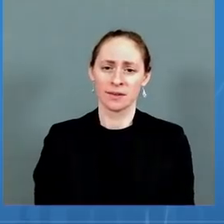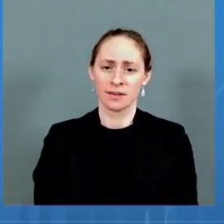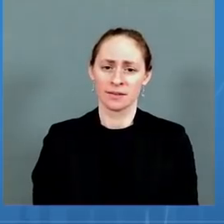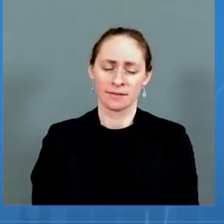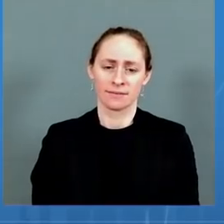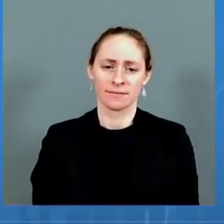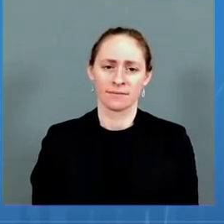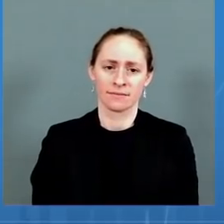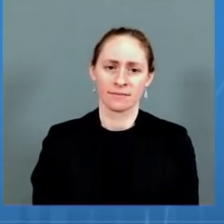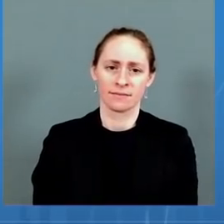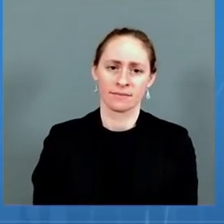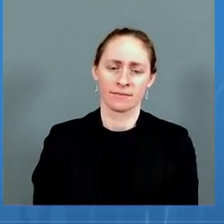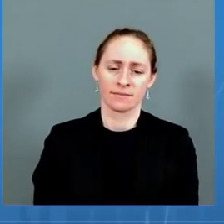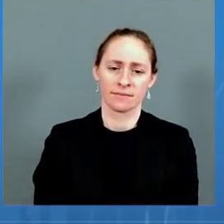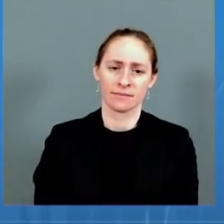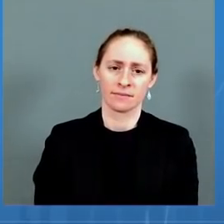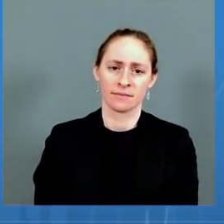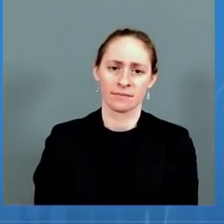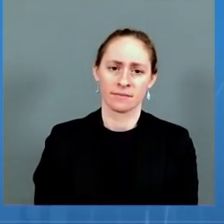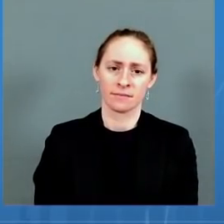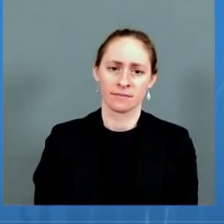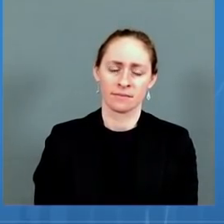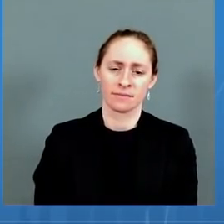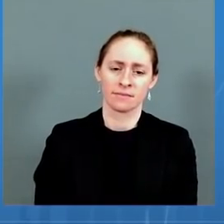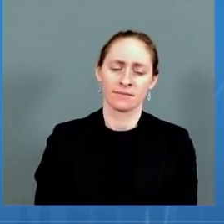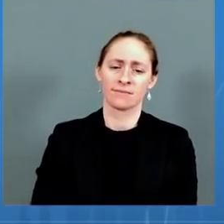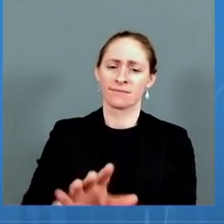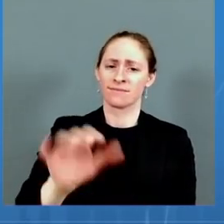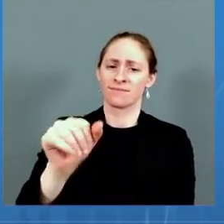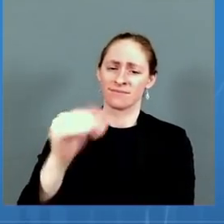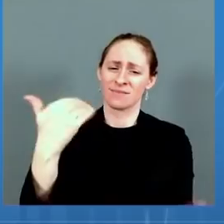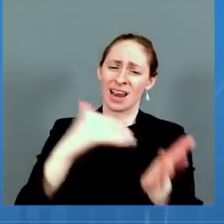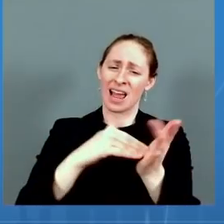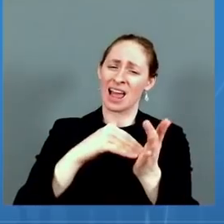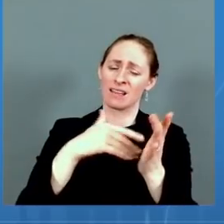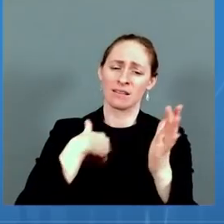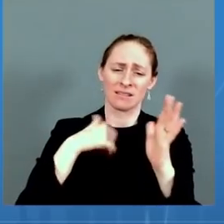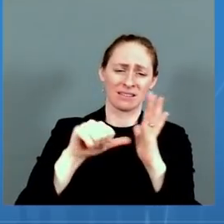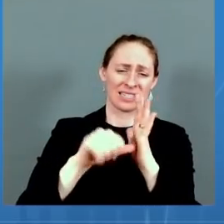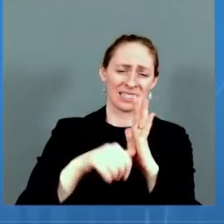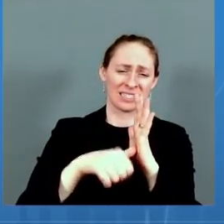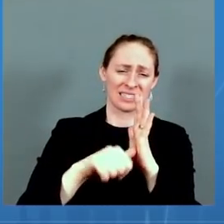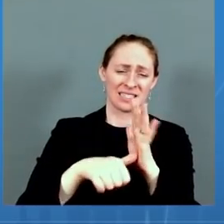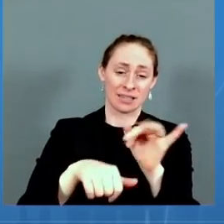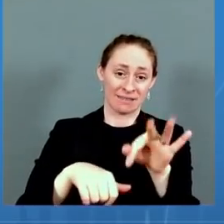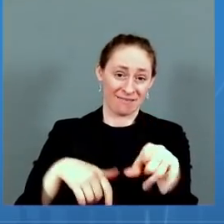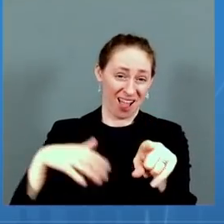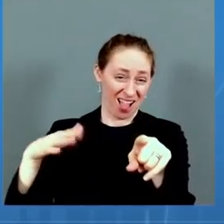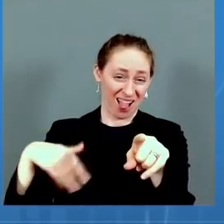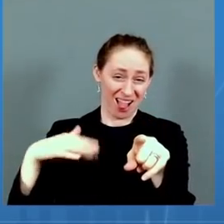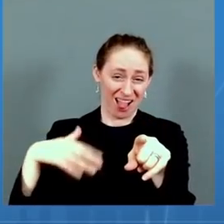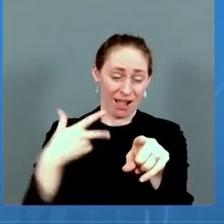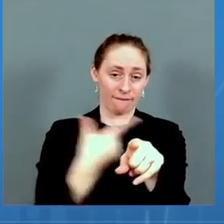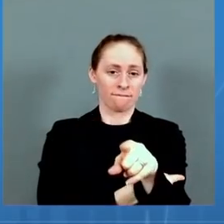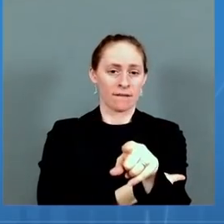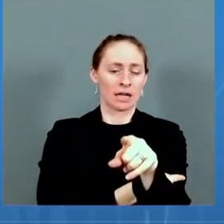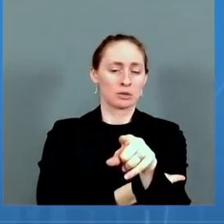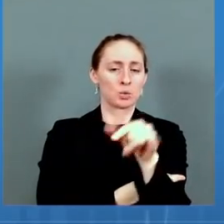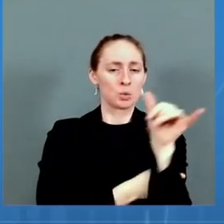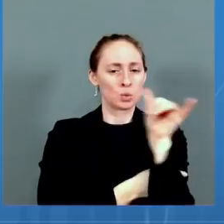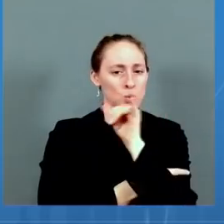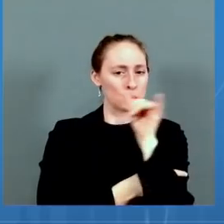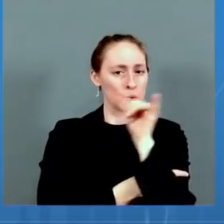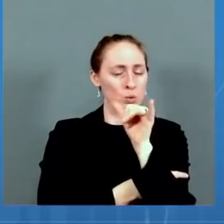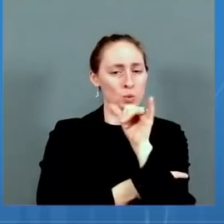If you are unvaccinated, you are very vulnerable, not only to the existing Delta surge that we are experiencing,